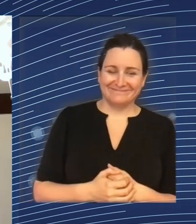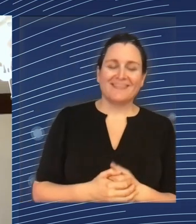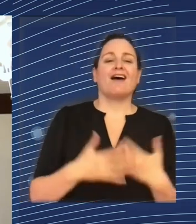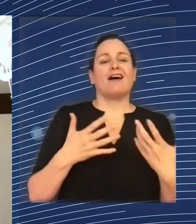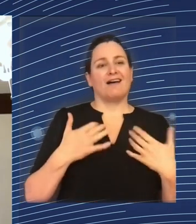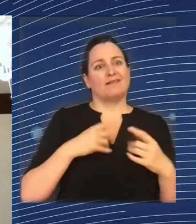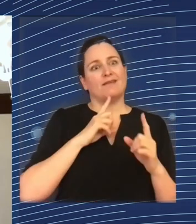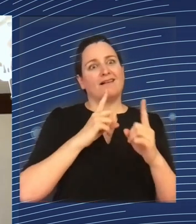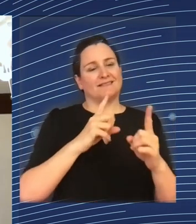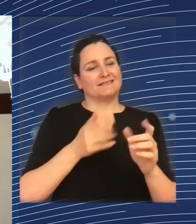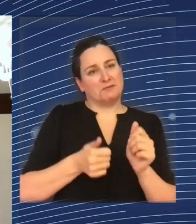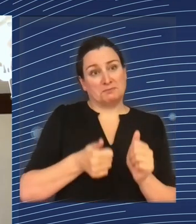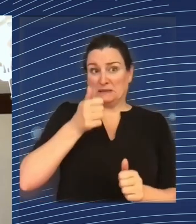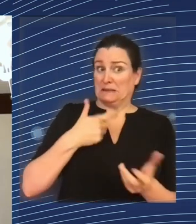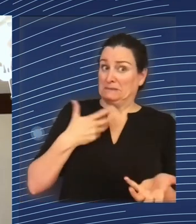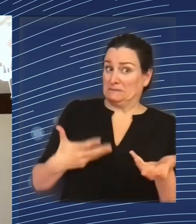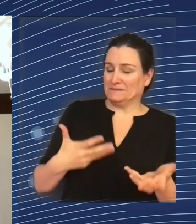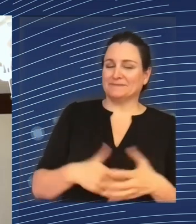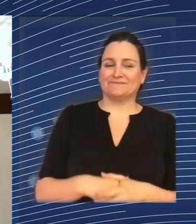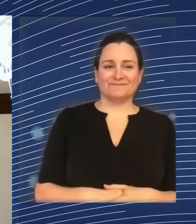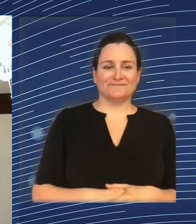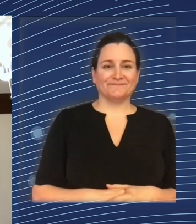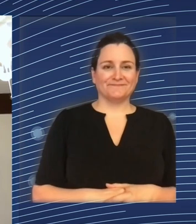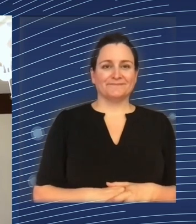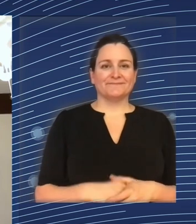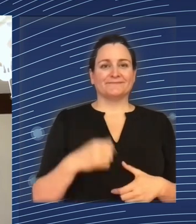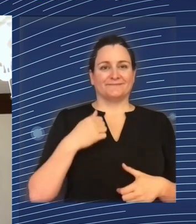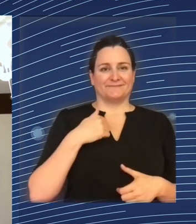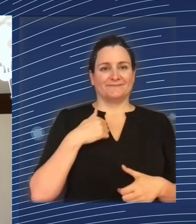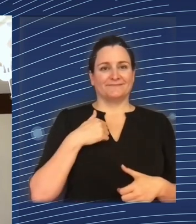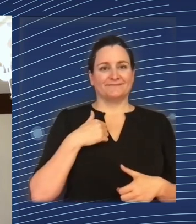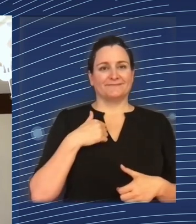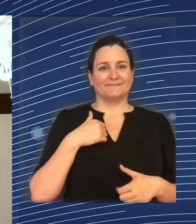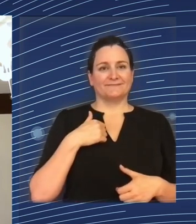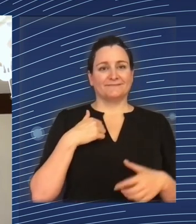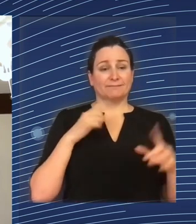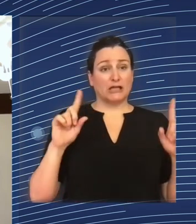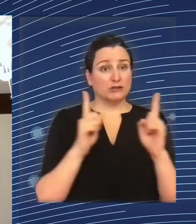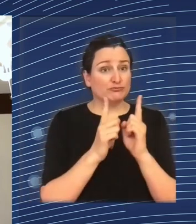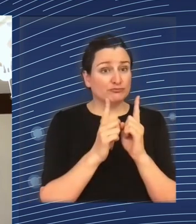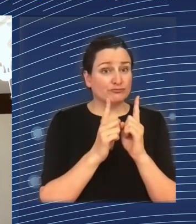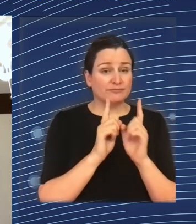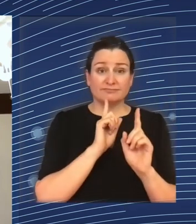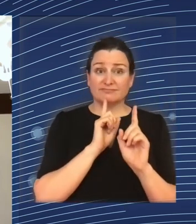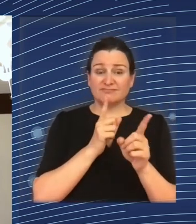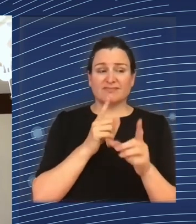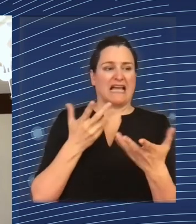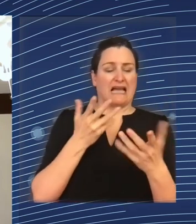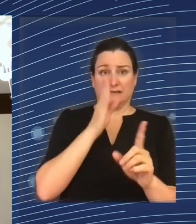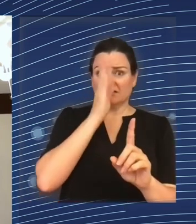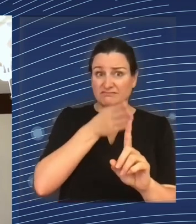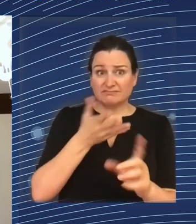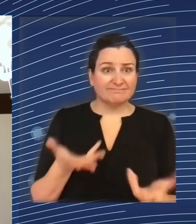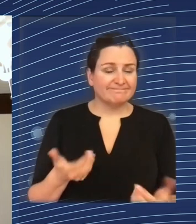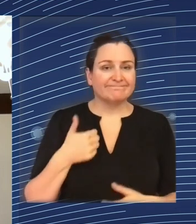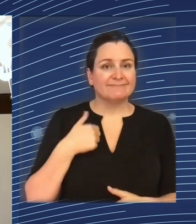Look, if you want me to be brief, I'll probably be a bit impolite. I mean, I don't think anything other than a growth